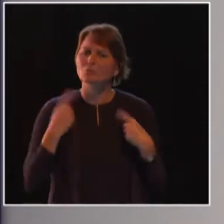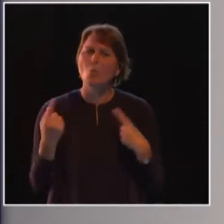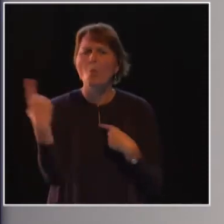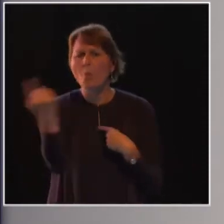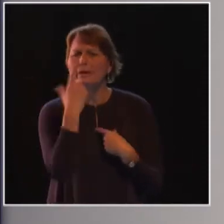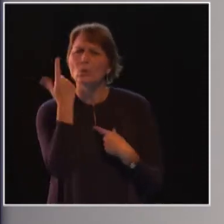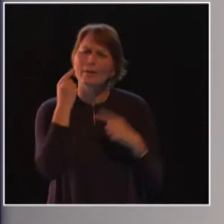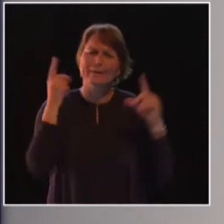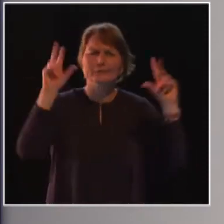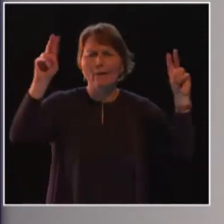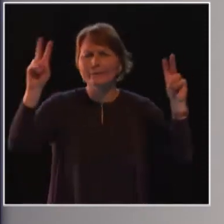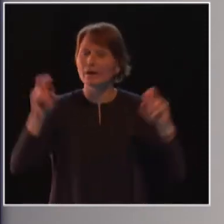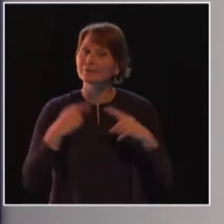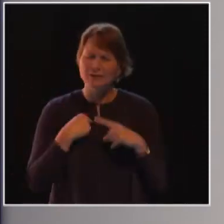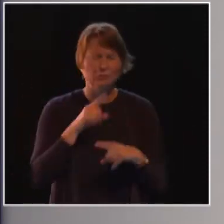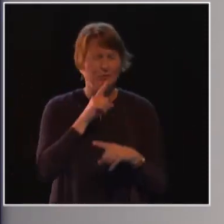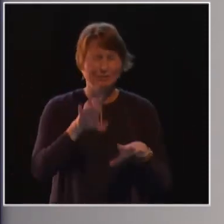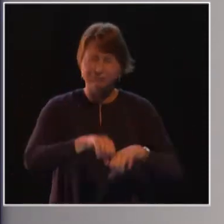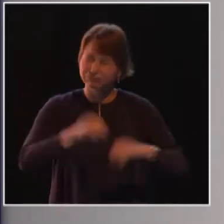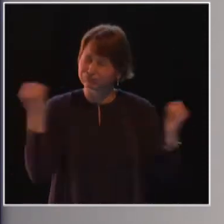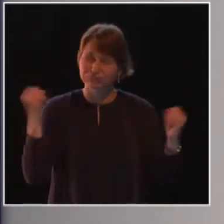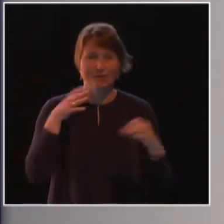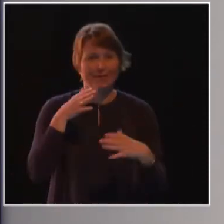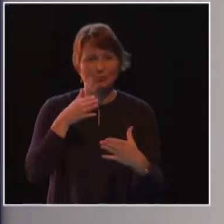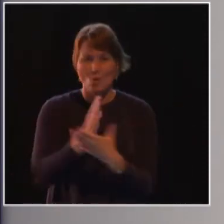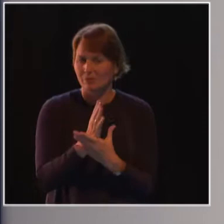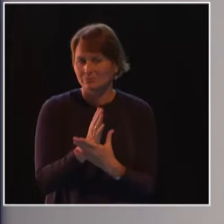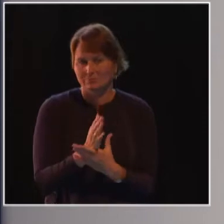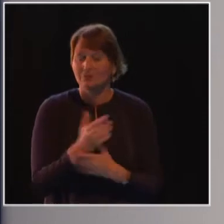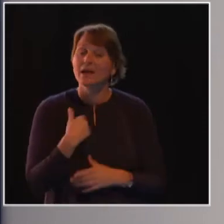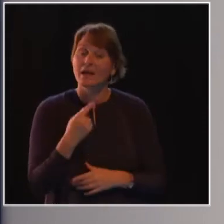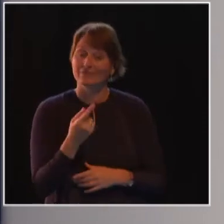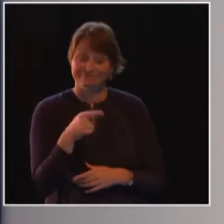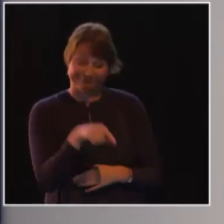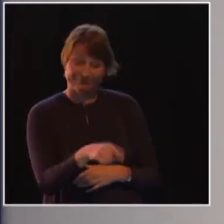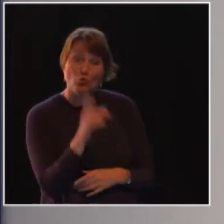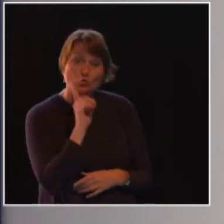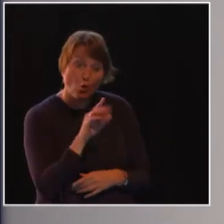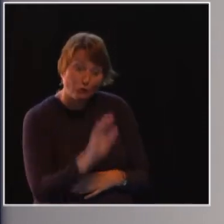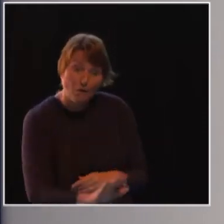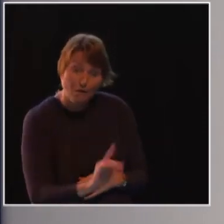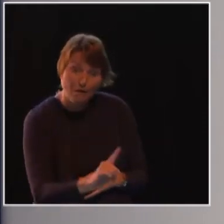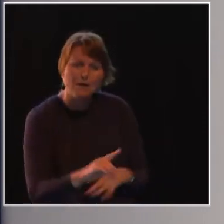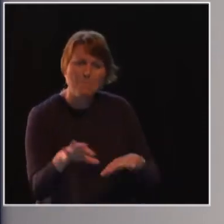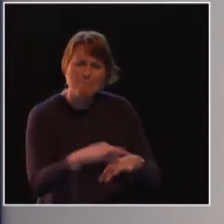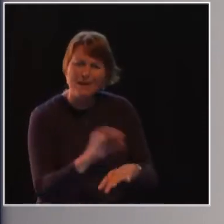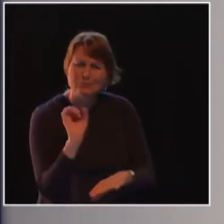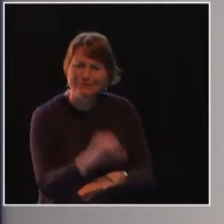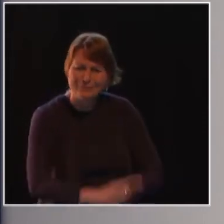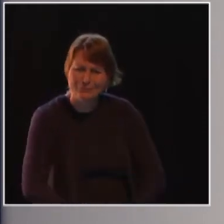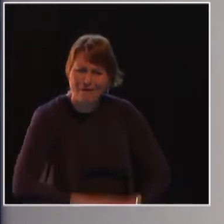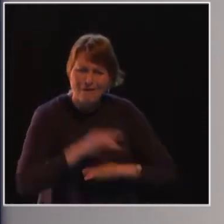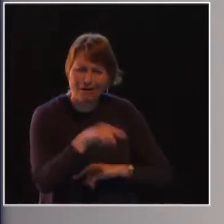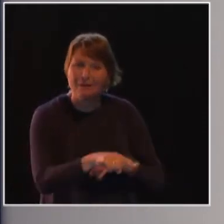issues. These are gruesome violations of their rights. When you force a young girl to get married at such an early age, you've